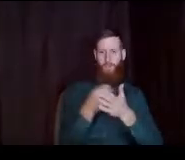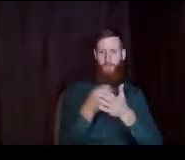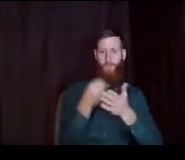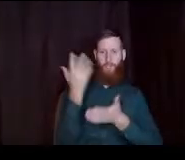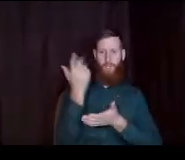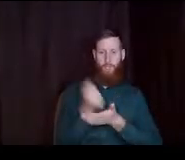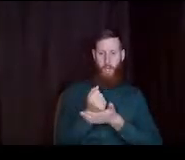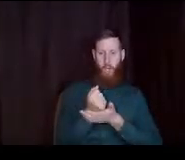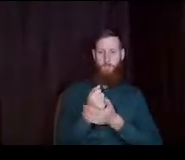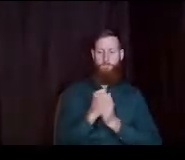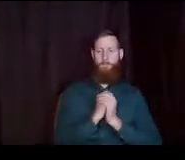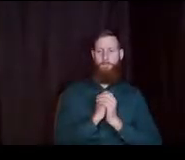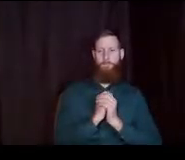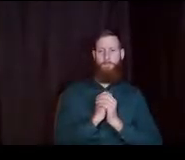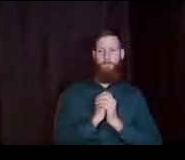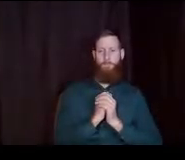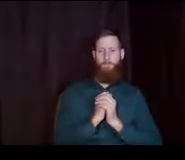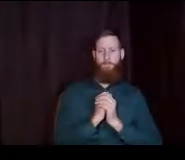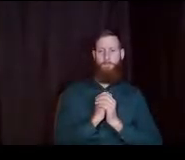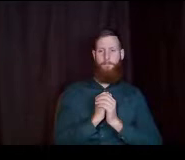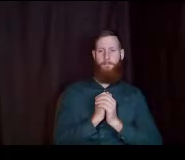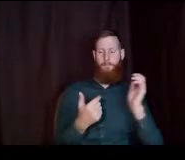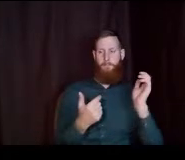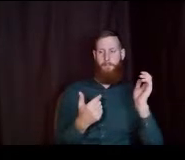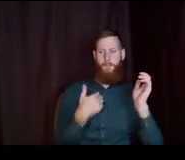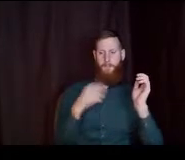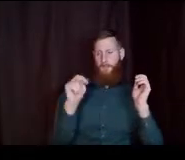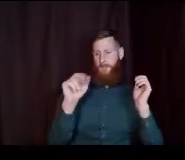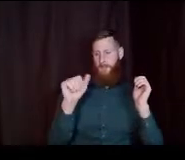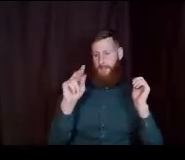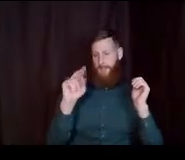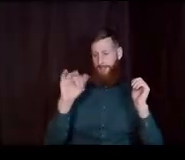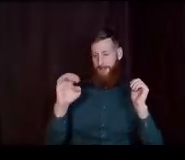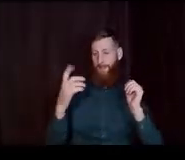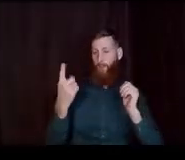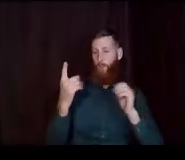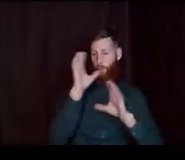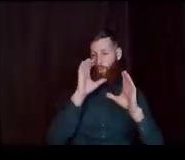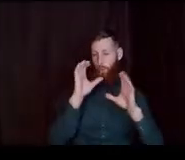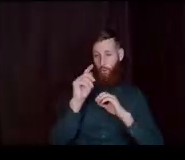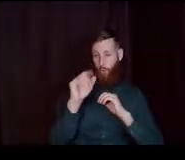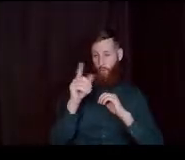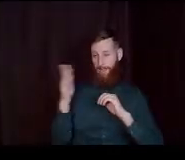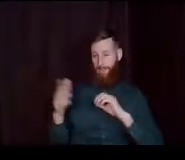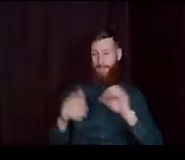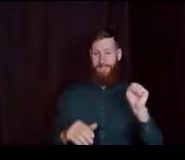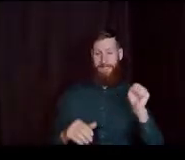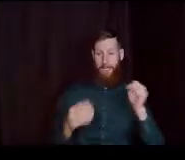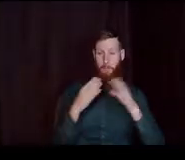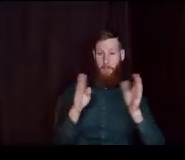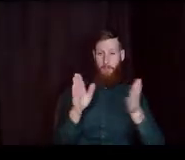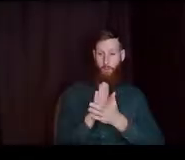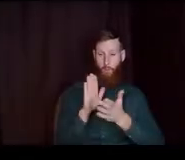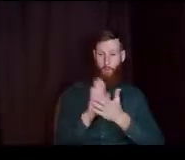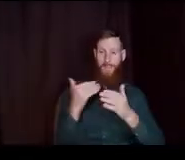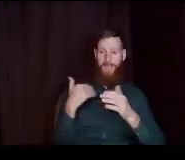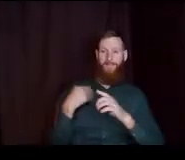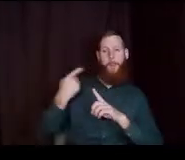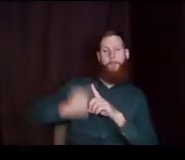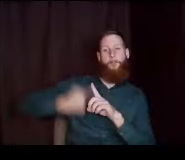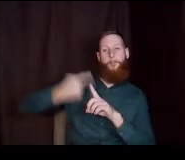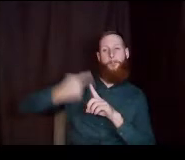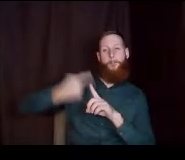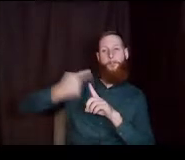Again, I in Naviance, there's a scholarship. search tool there. Seattle Public Schools also puts out a monthly scholarship.